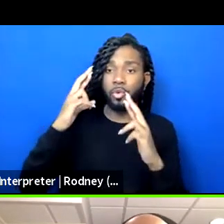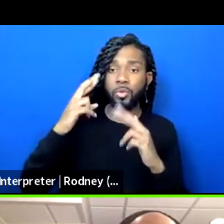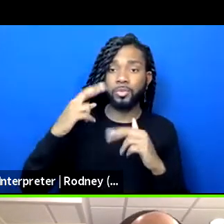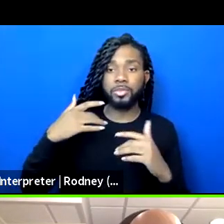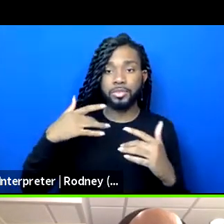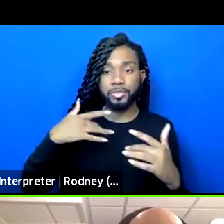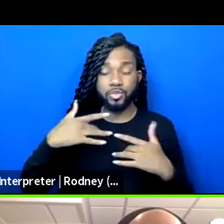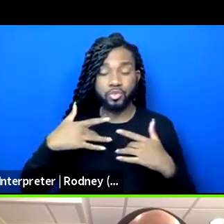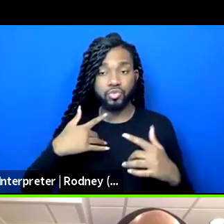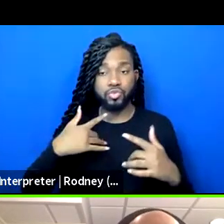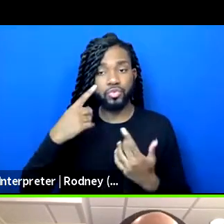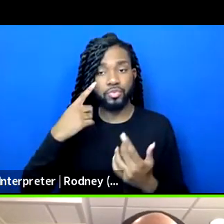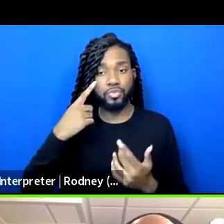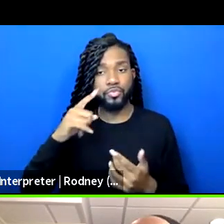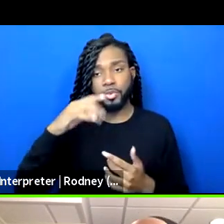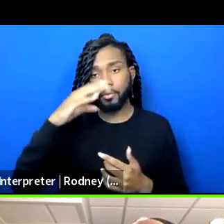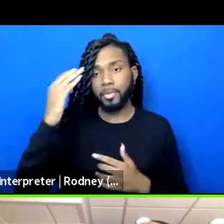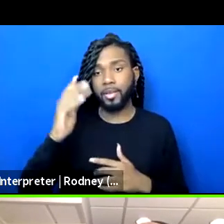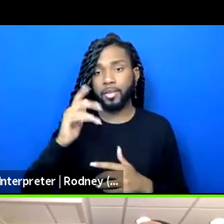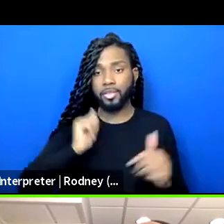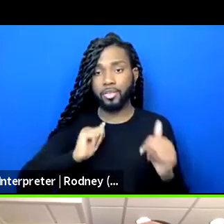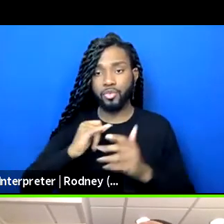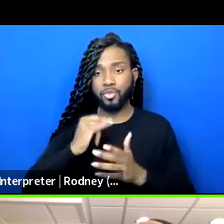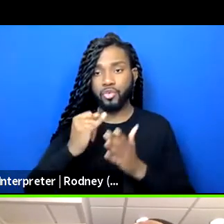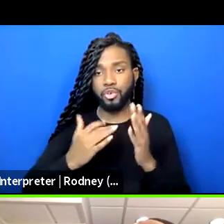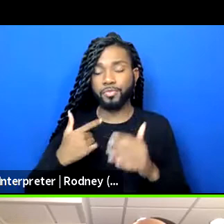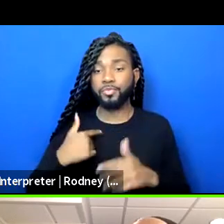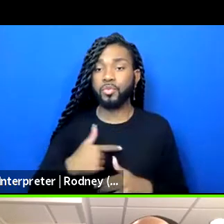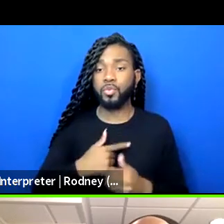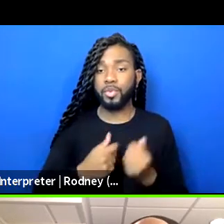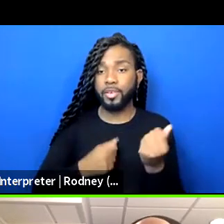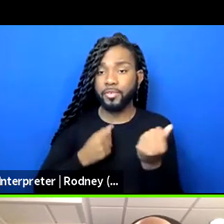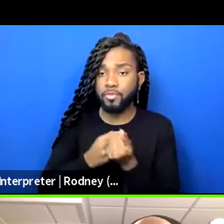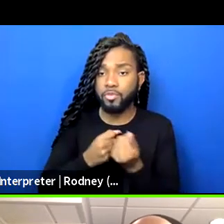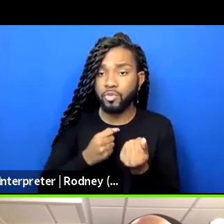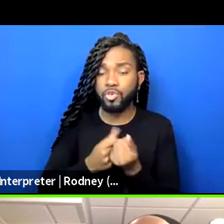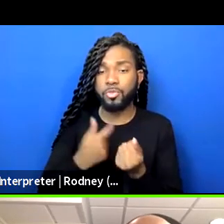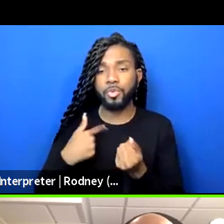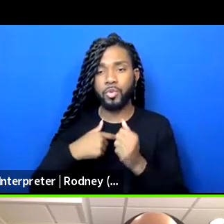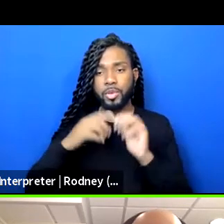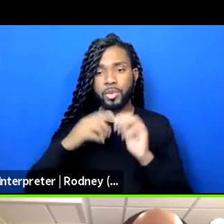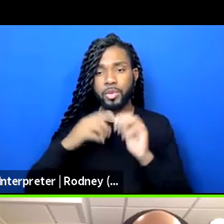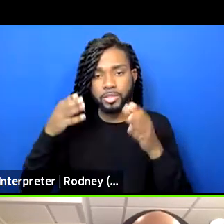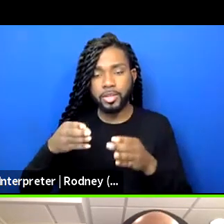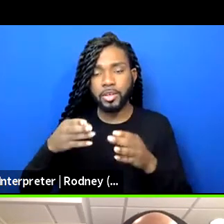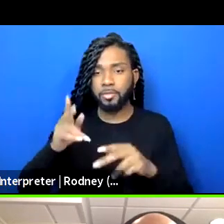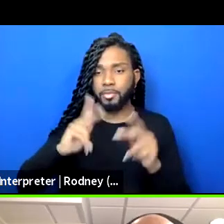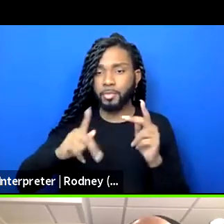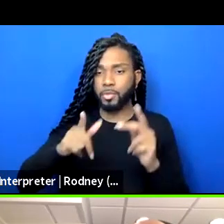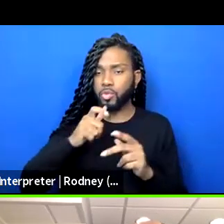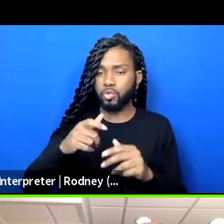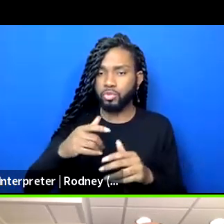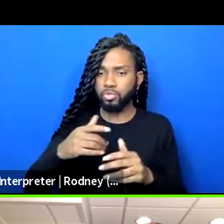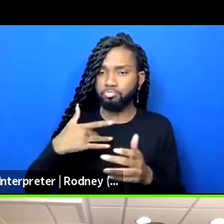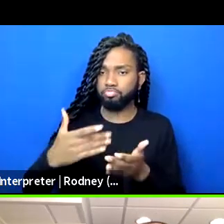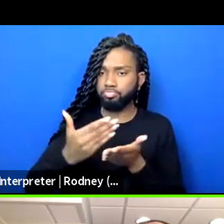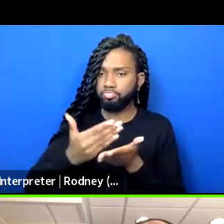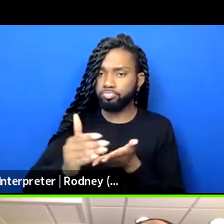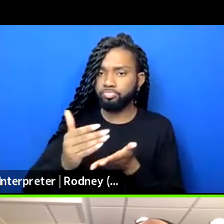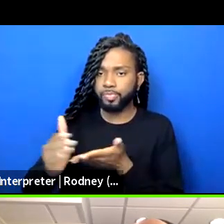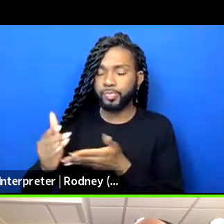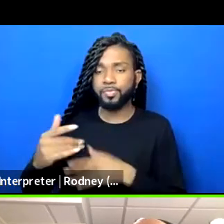Black theater artists. We affirm we are centering those typically at the margins. We are